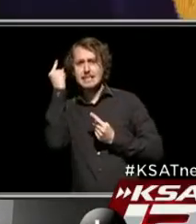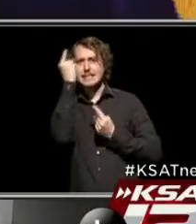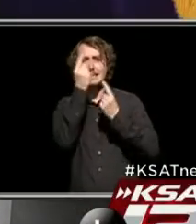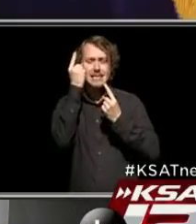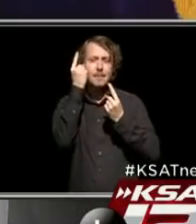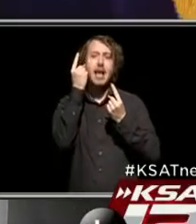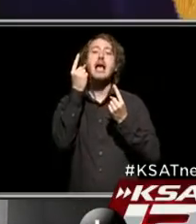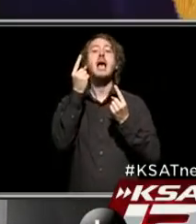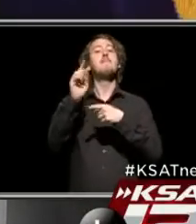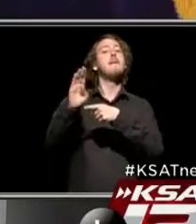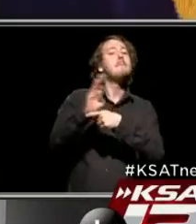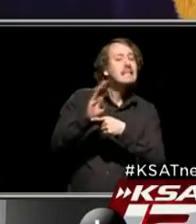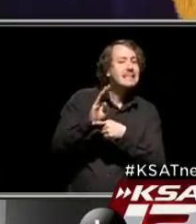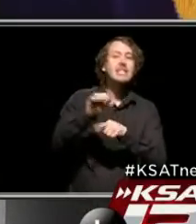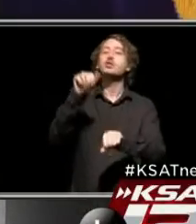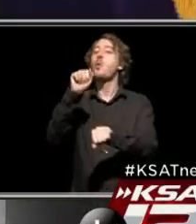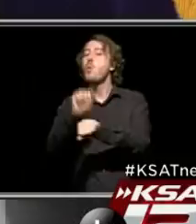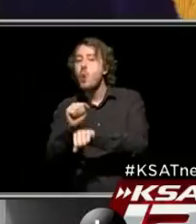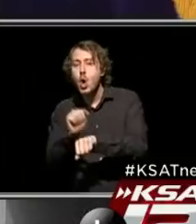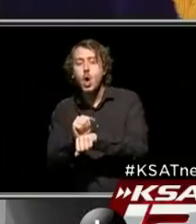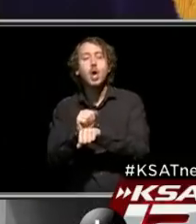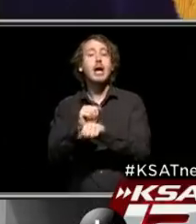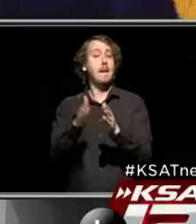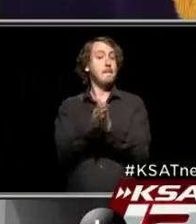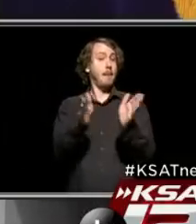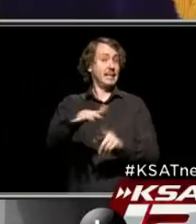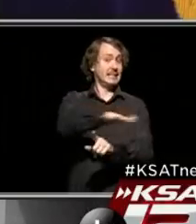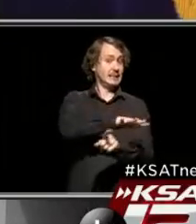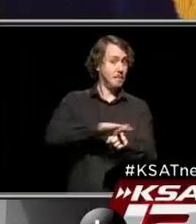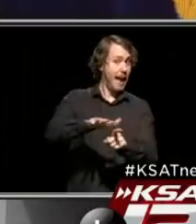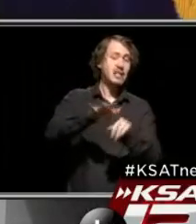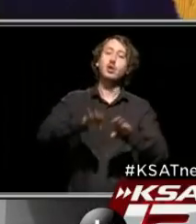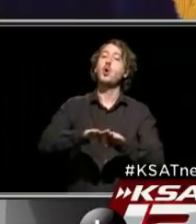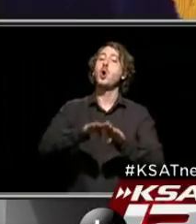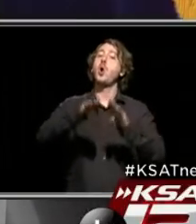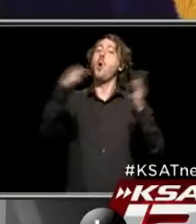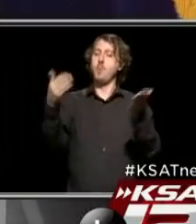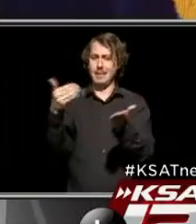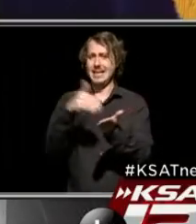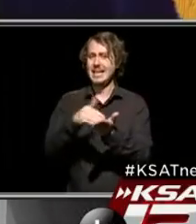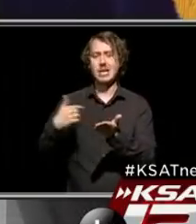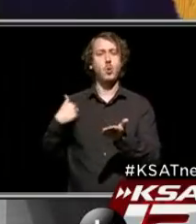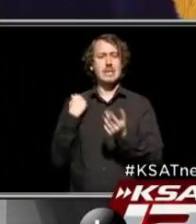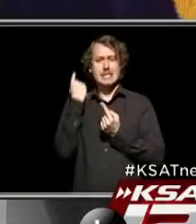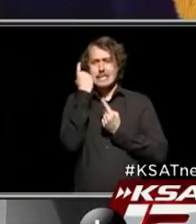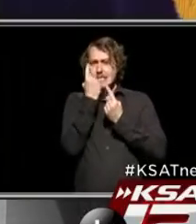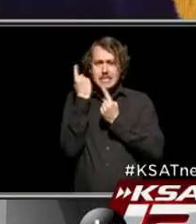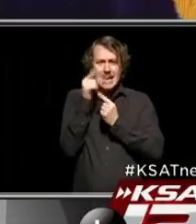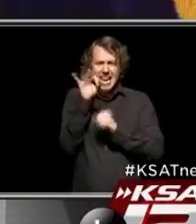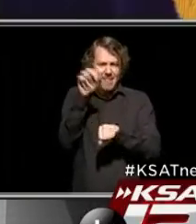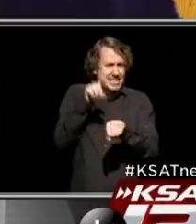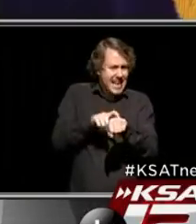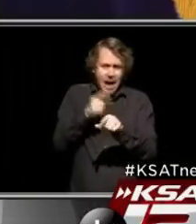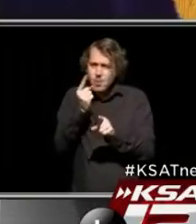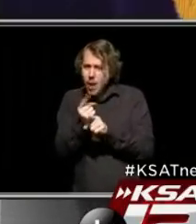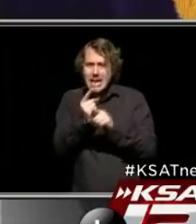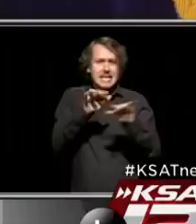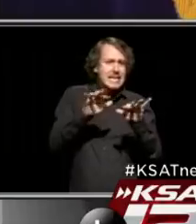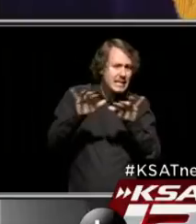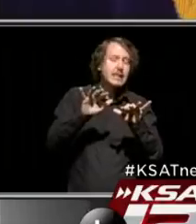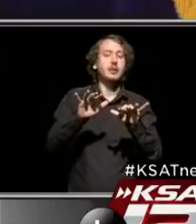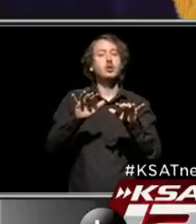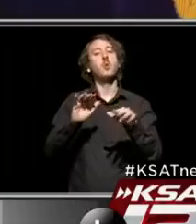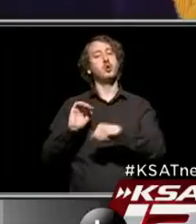opening back up. That's been a topic of conversation here in San Antonio, just like it is in Texas and throughout the country. And so to